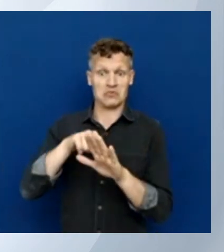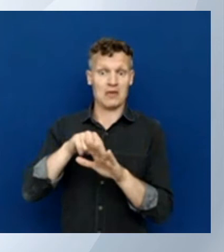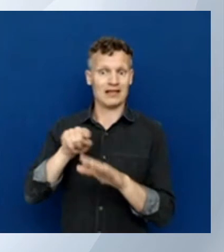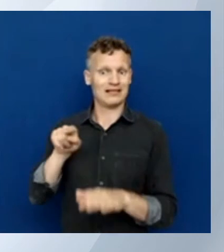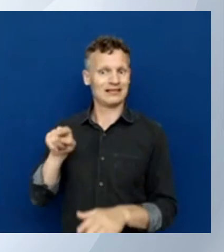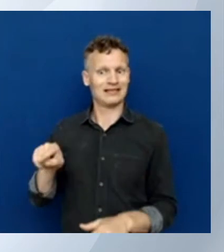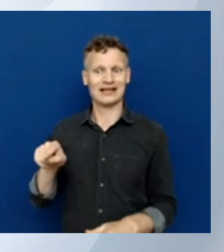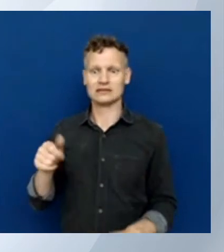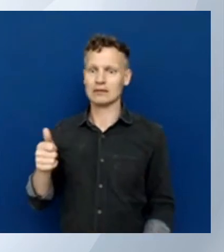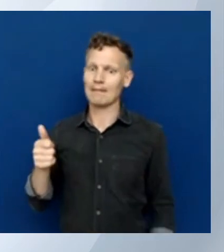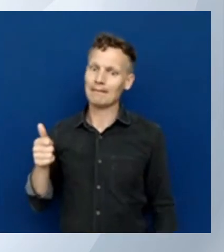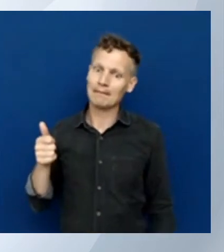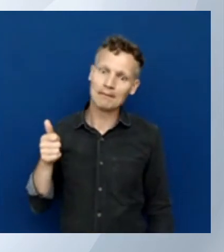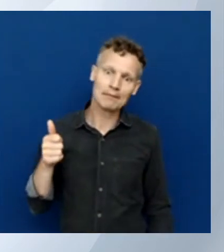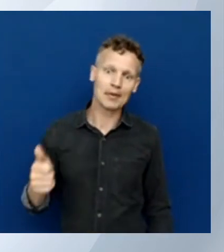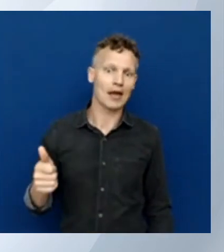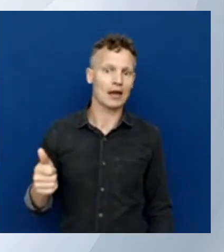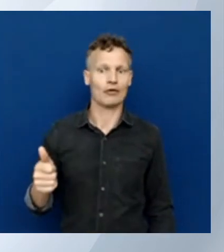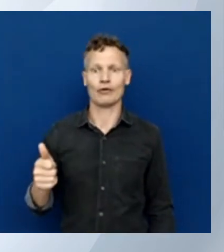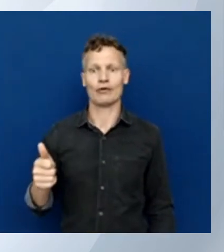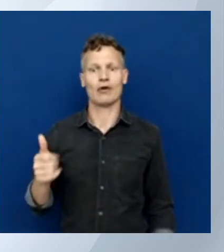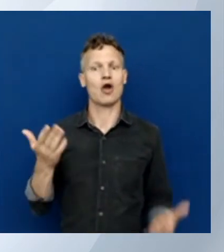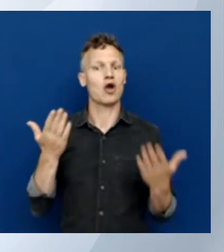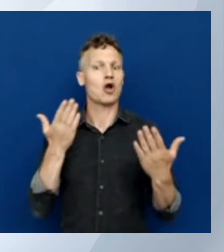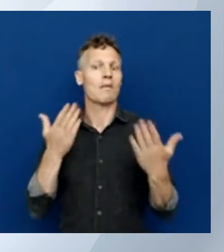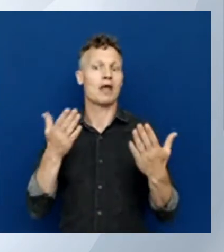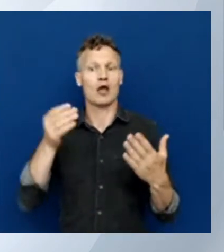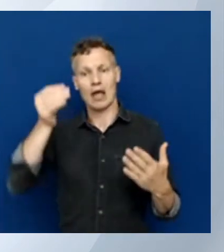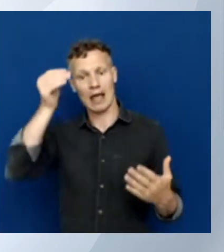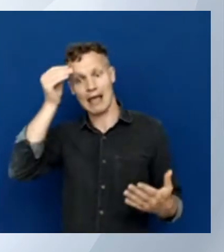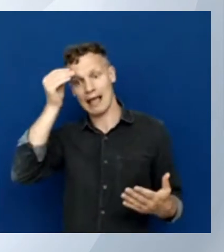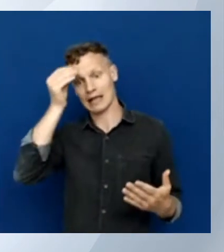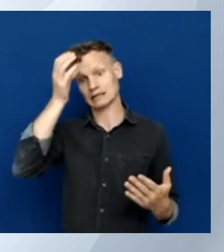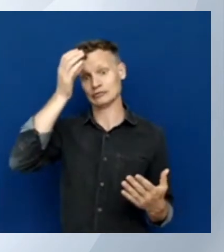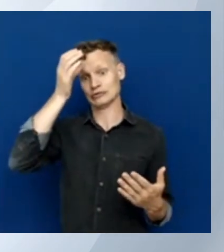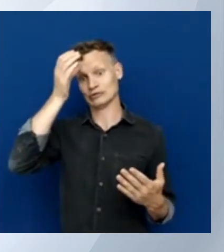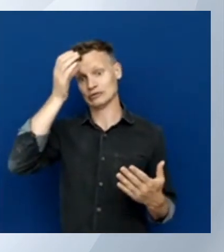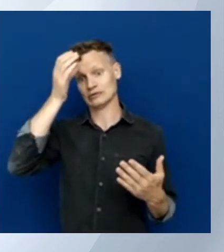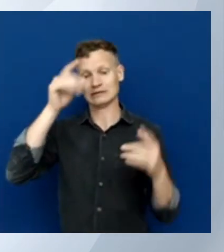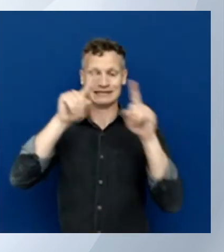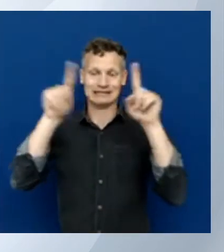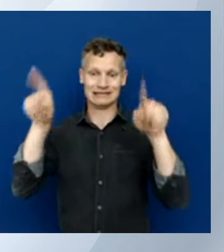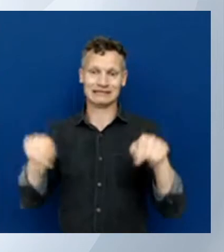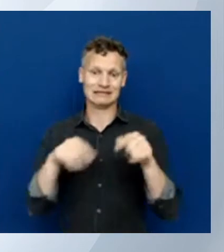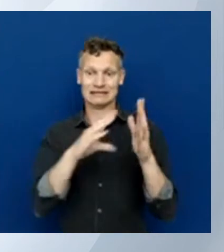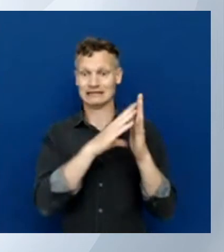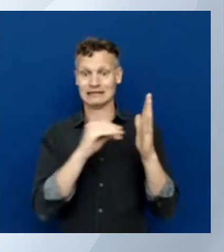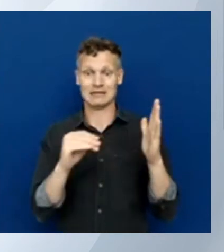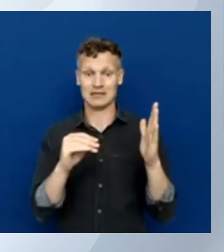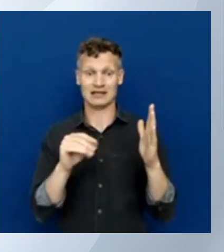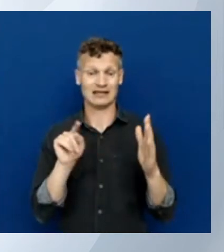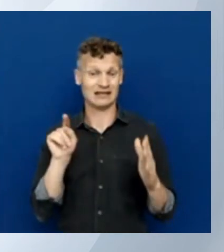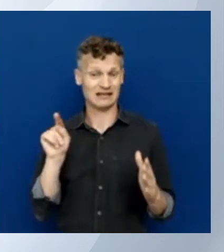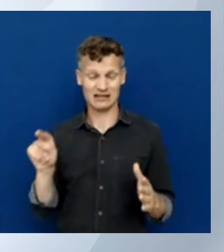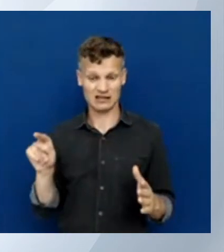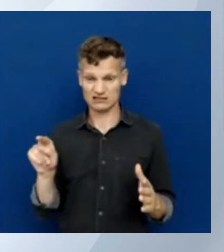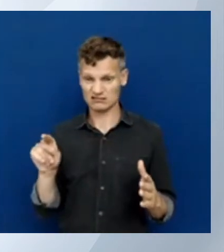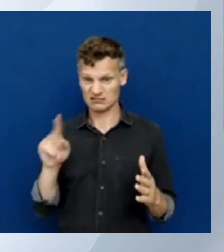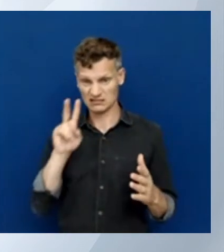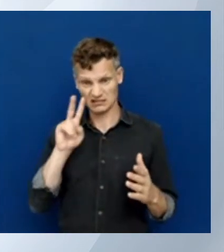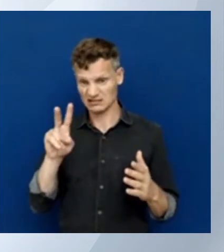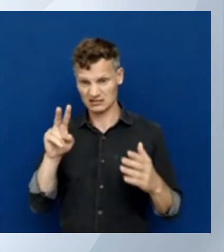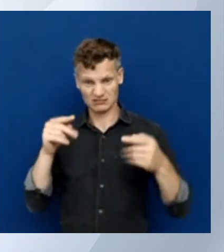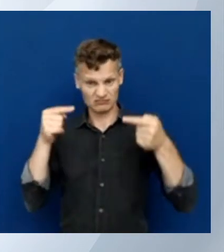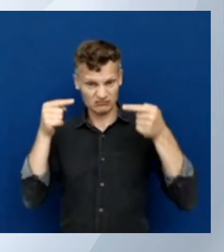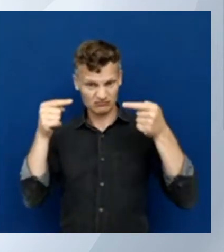templates. As you see, this is pretty nice and clean. This is pretty close to production ready.